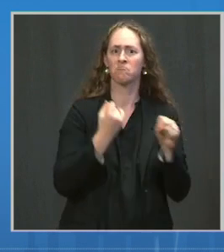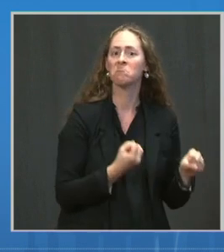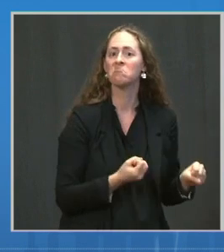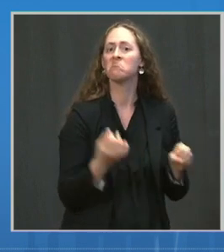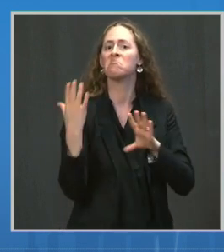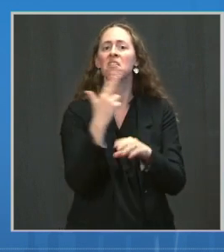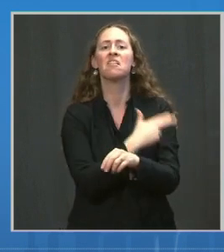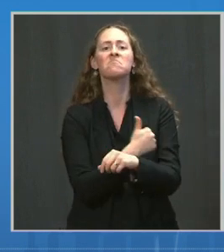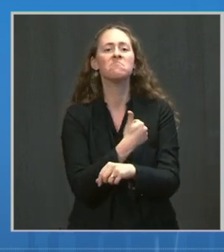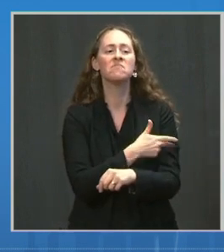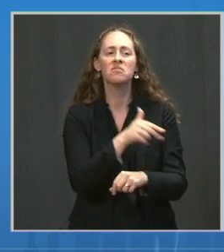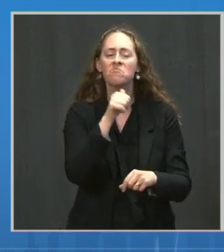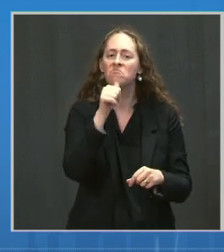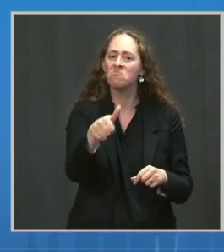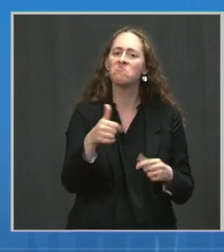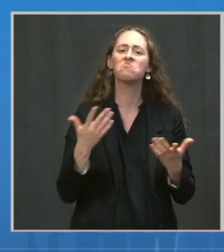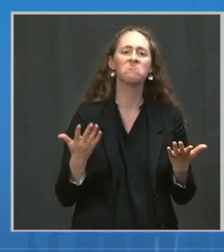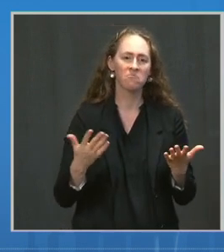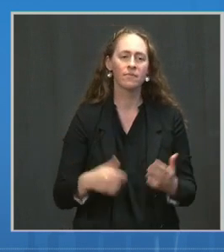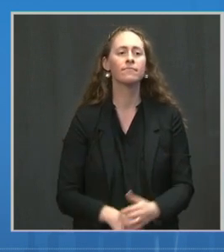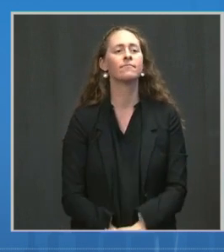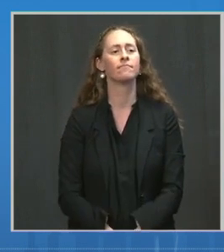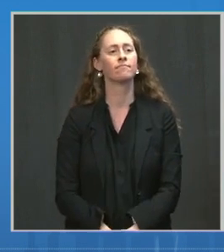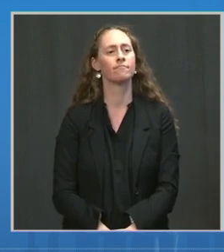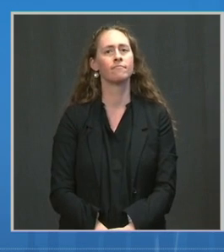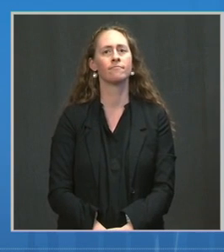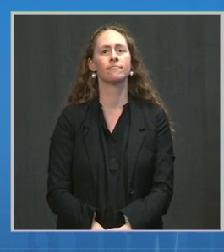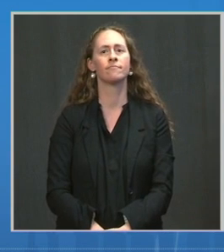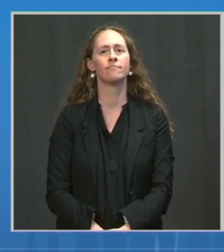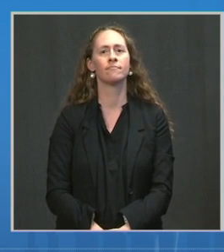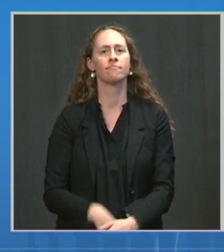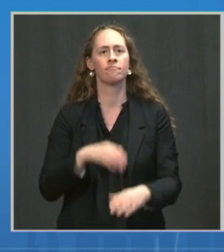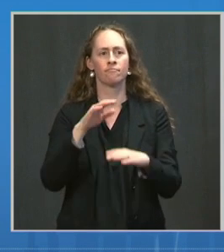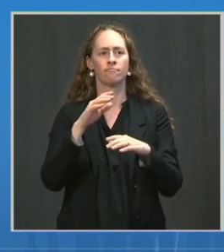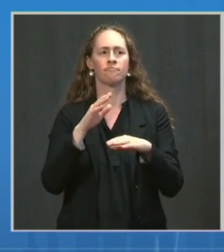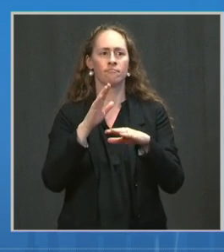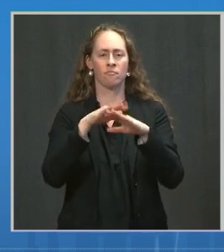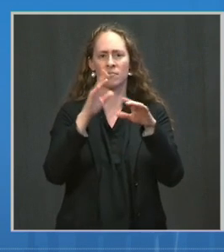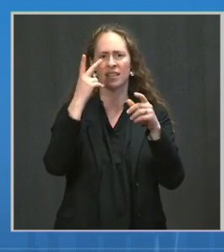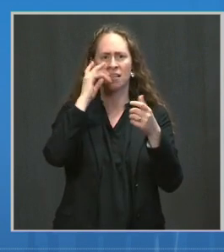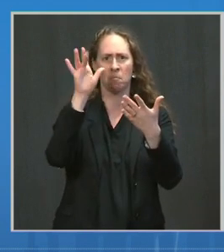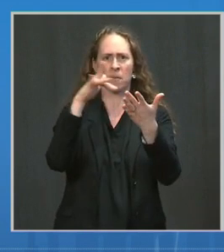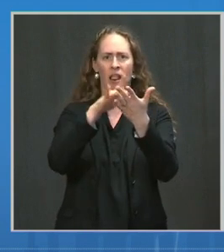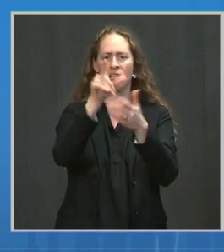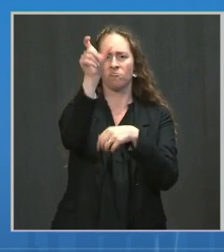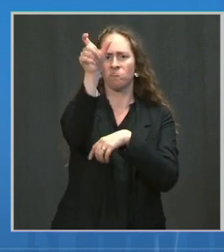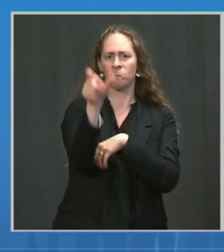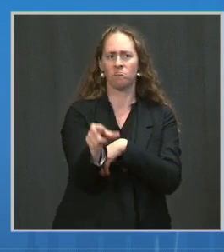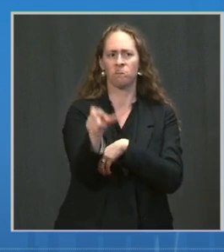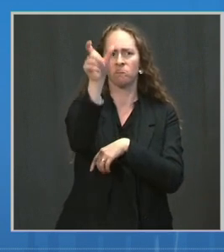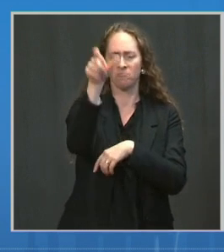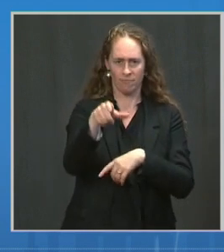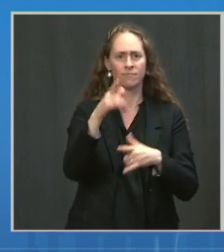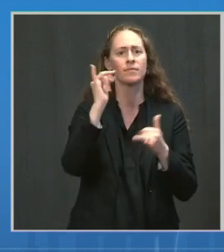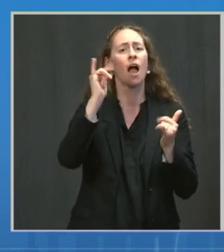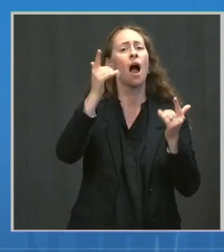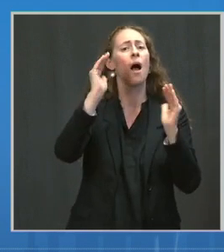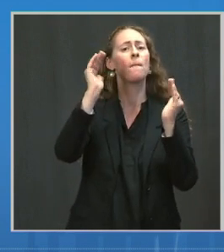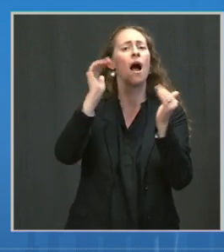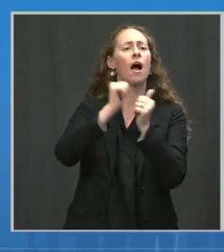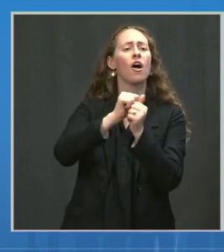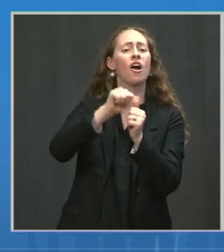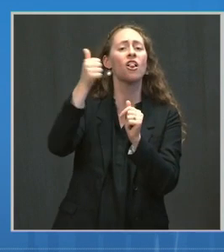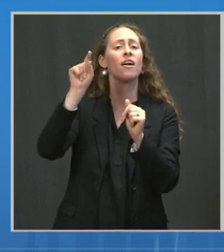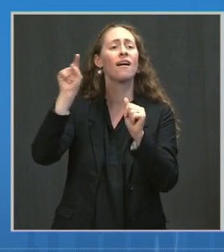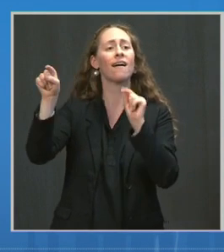the area a bit to the right in that middle panel compared to symptomatic disease. When you get